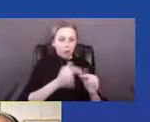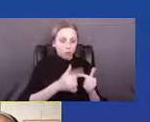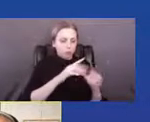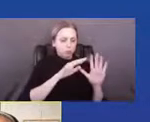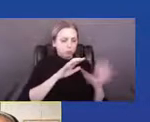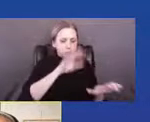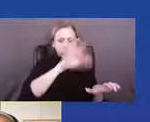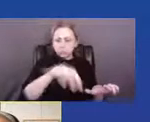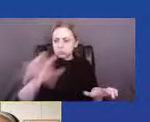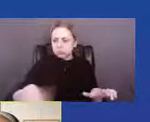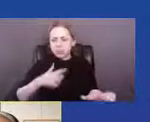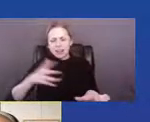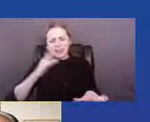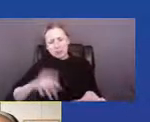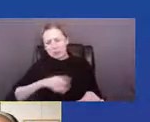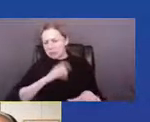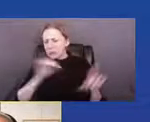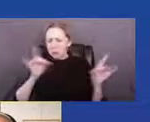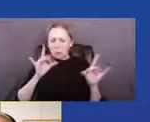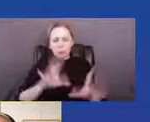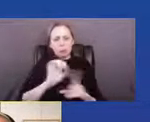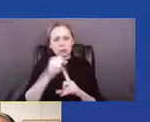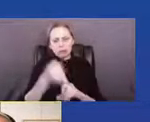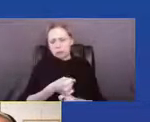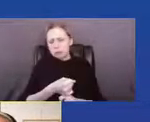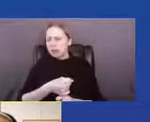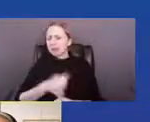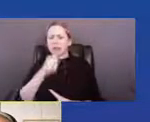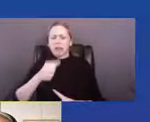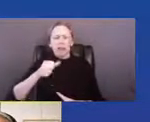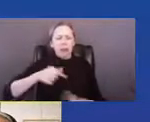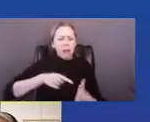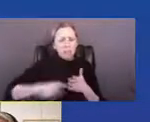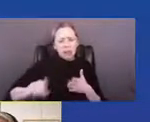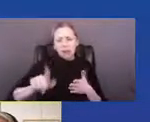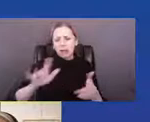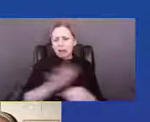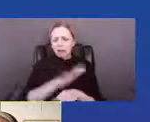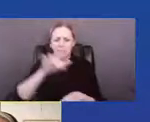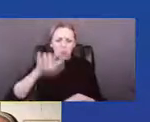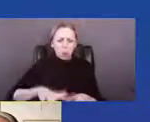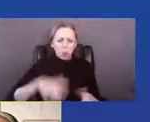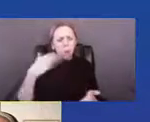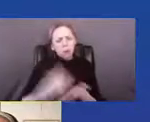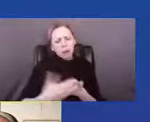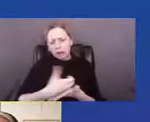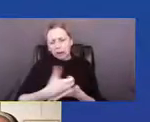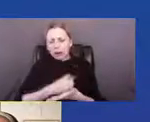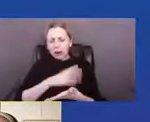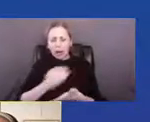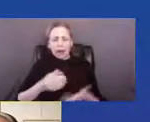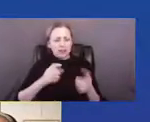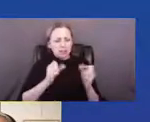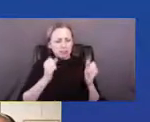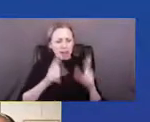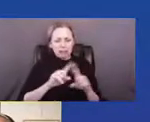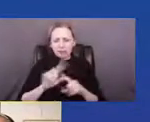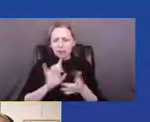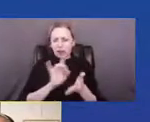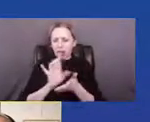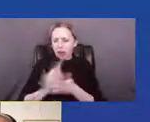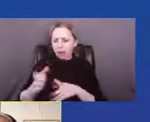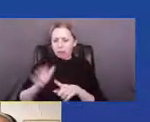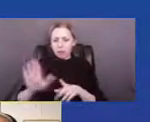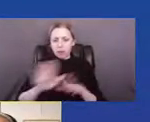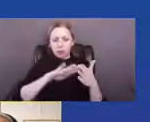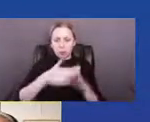harsh conditions, low wages, continuous displacement, and racial and ethnic discrimination, and continue to